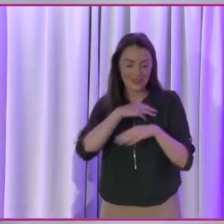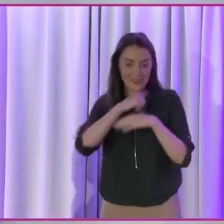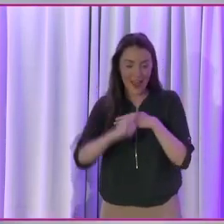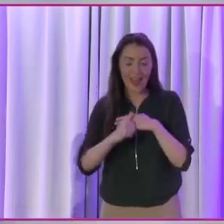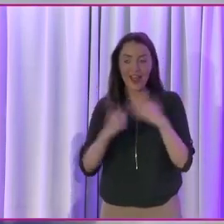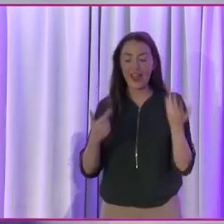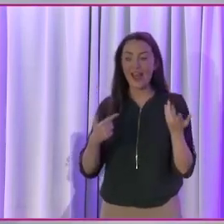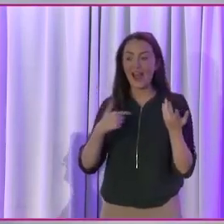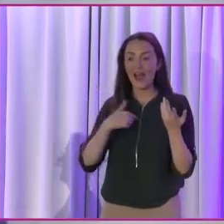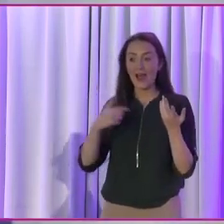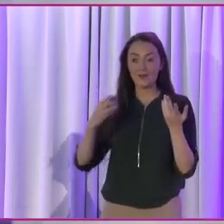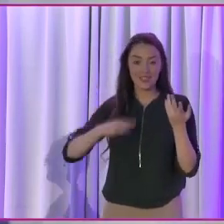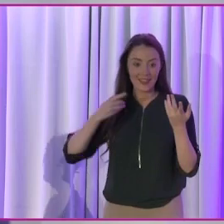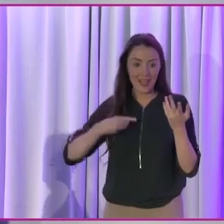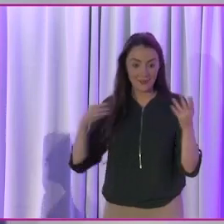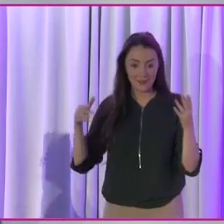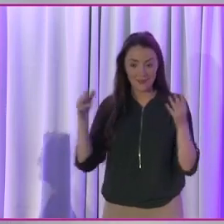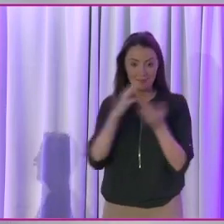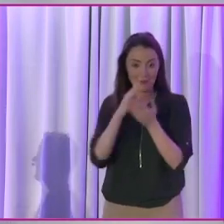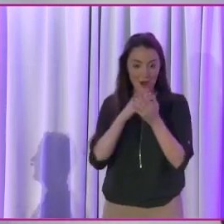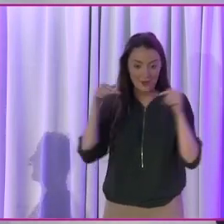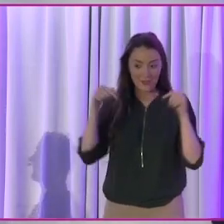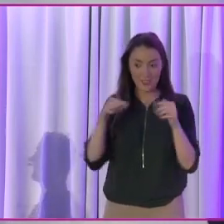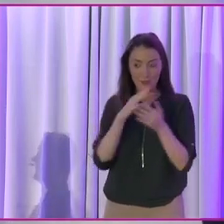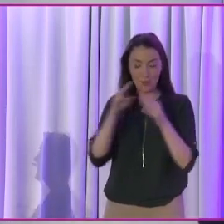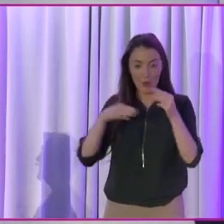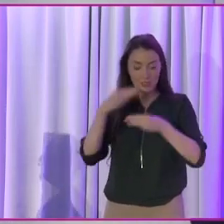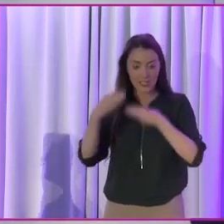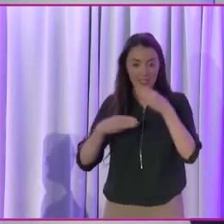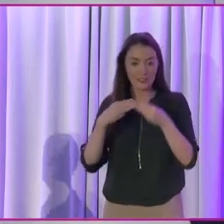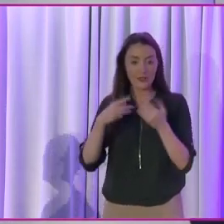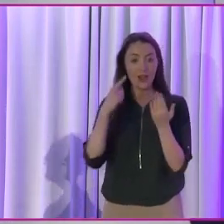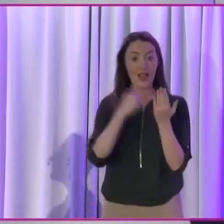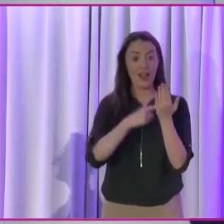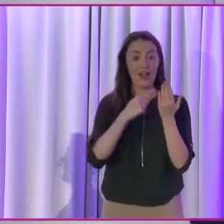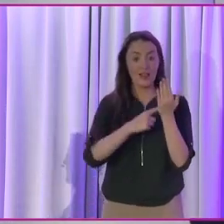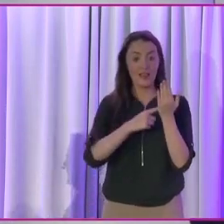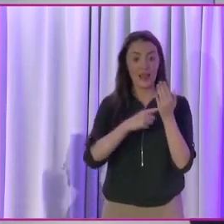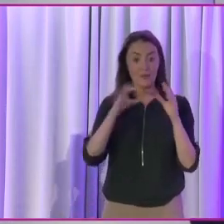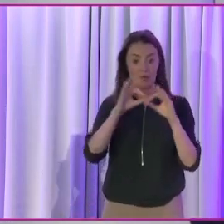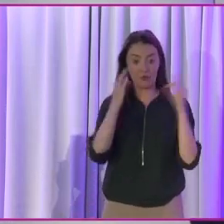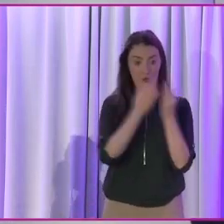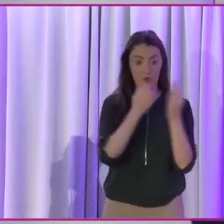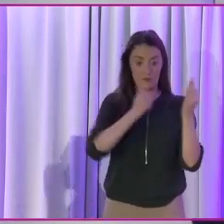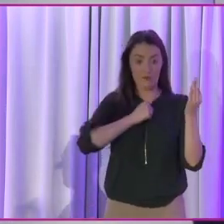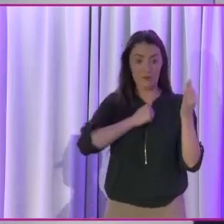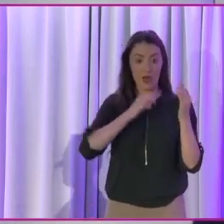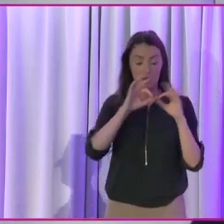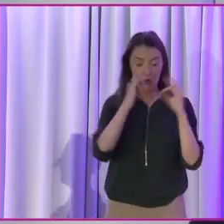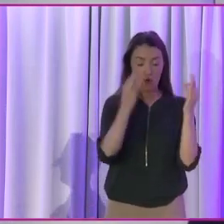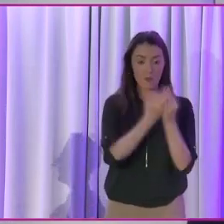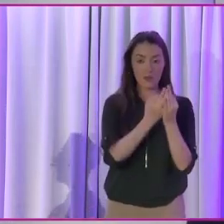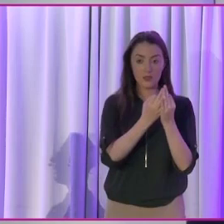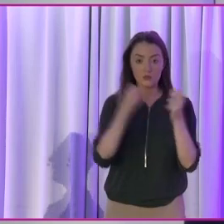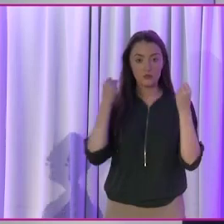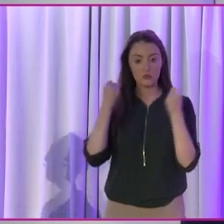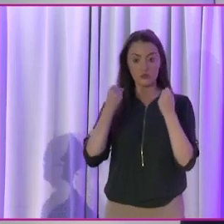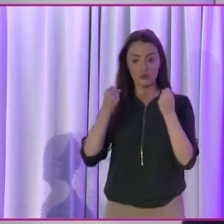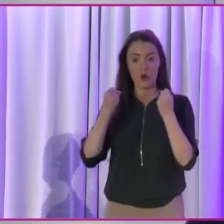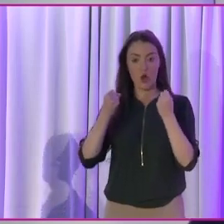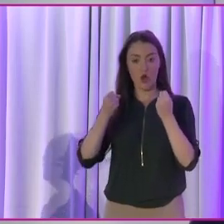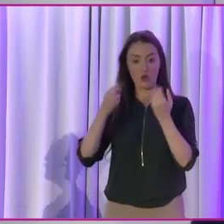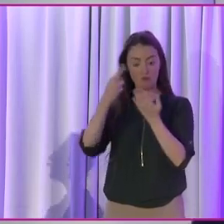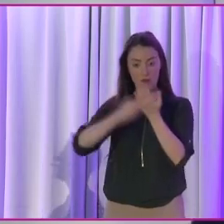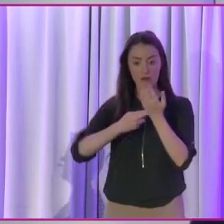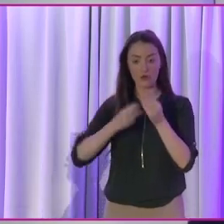I'm delighted to be part of this. So the Labour Party, the party I'm proud to lead, has a really strong track record of